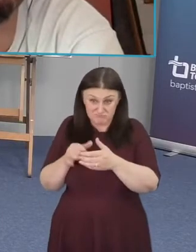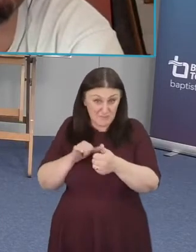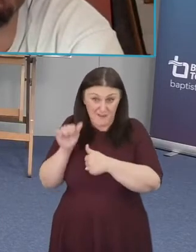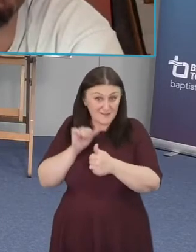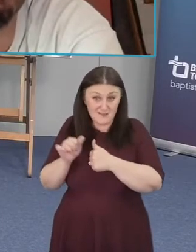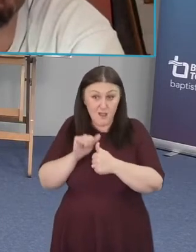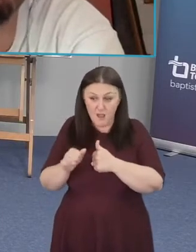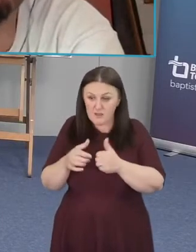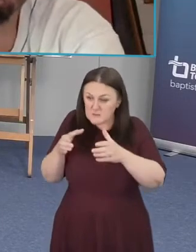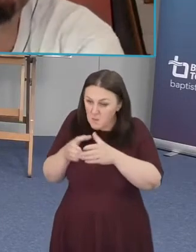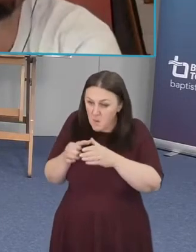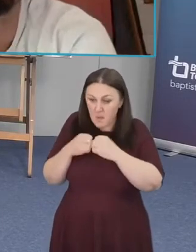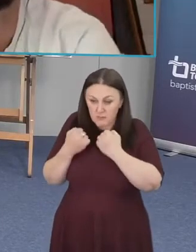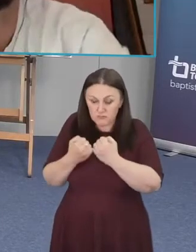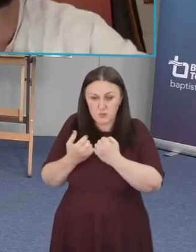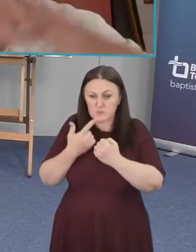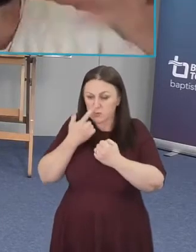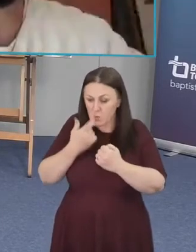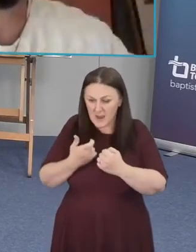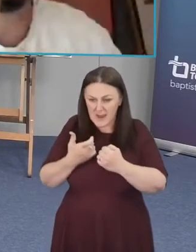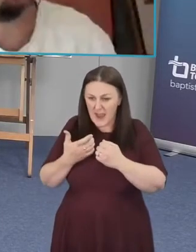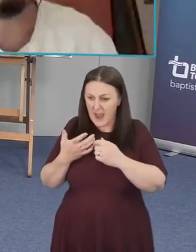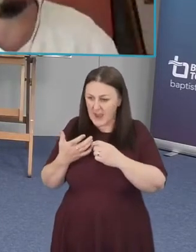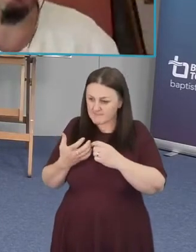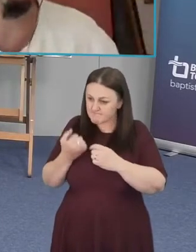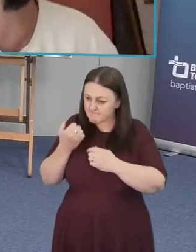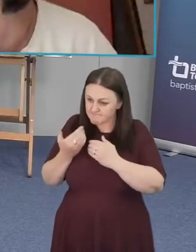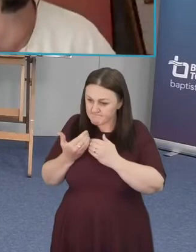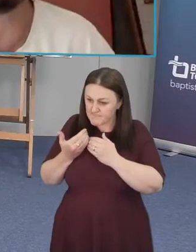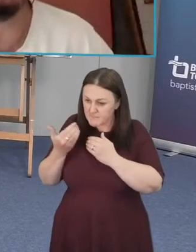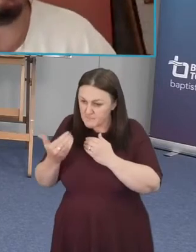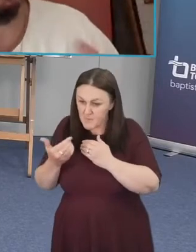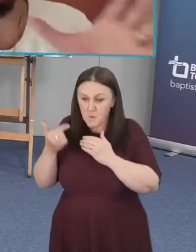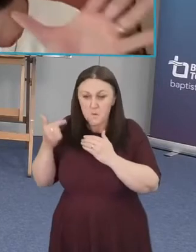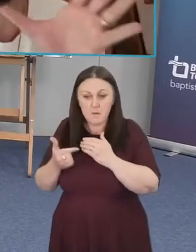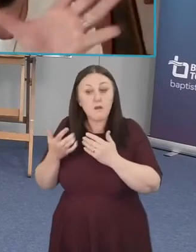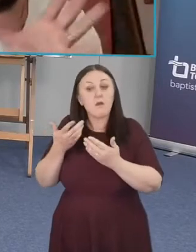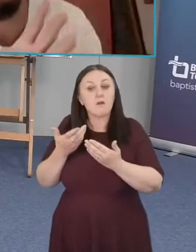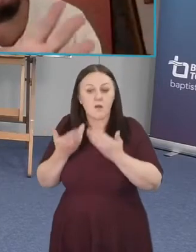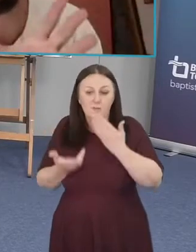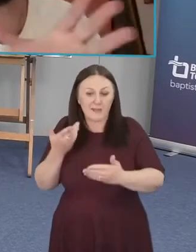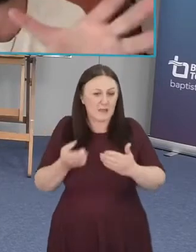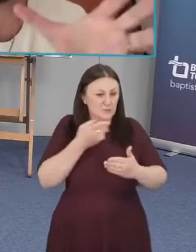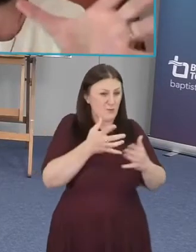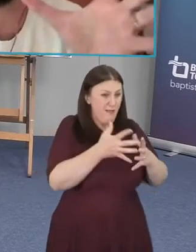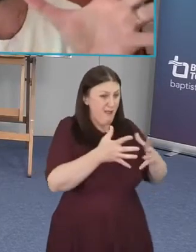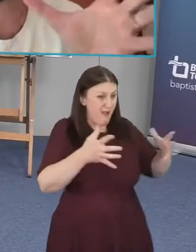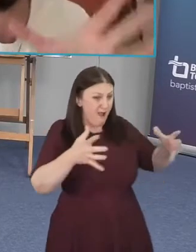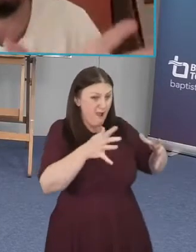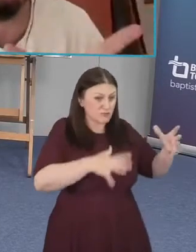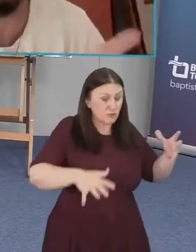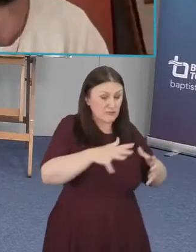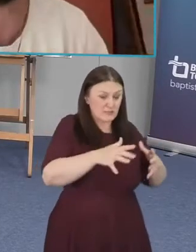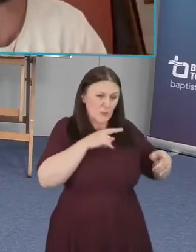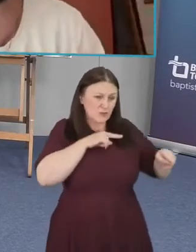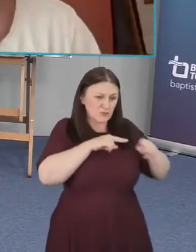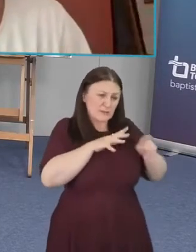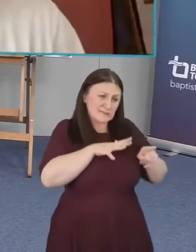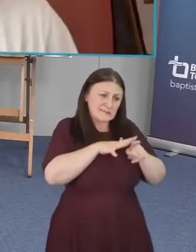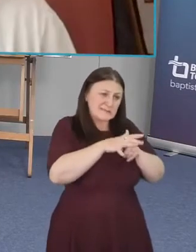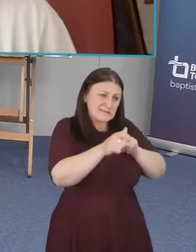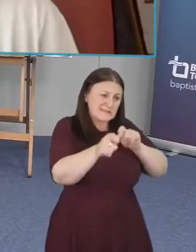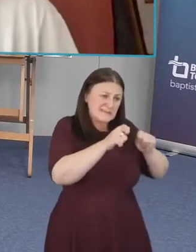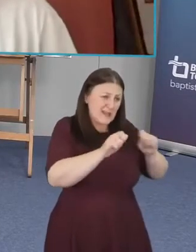small groups that are more difficult to do when we have large congregations that we're trying to shift the paradigm and the demographics